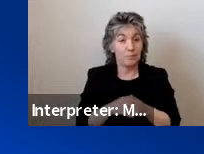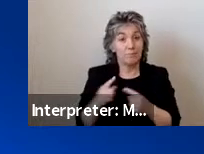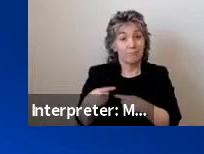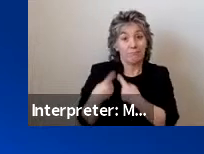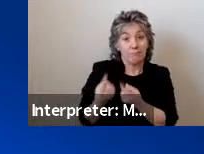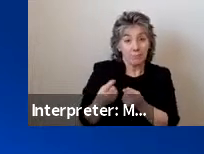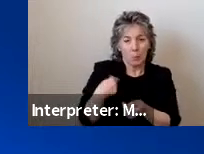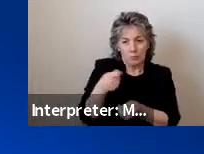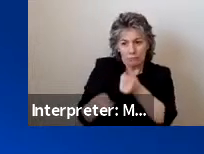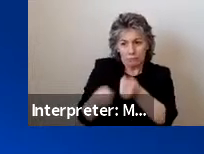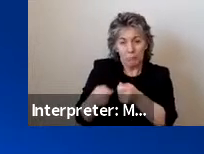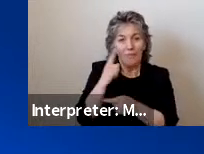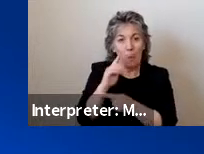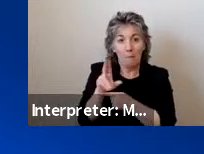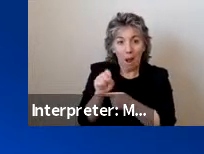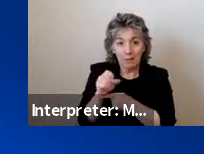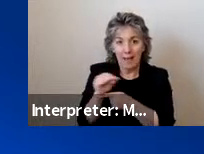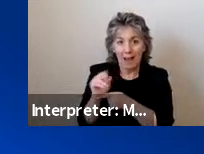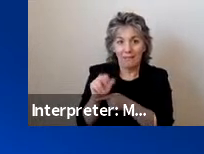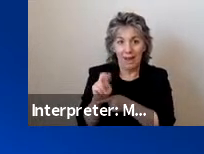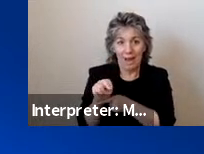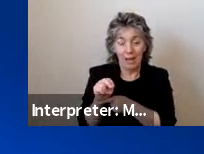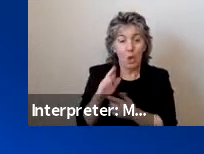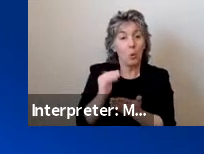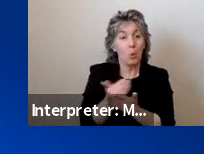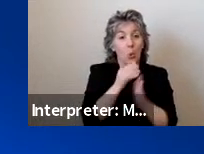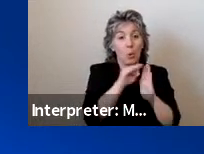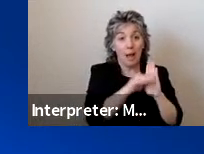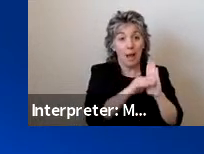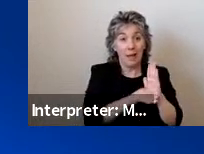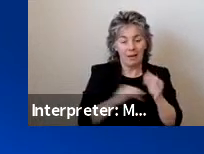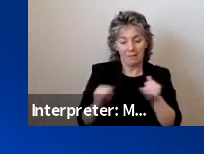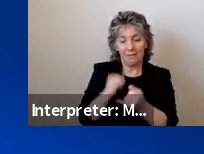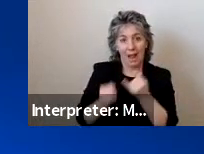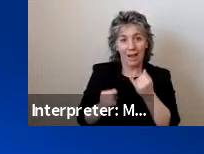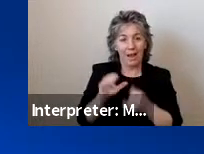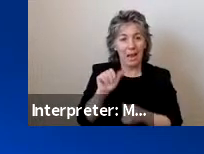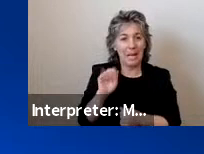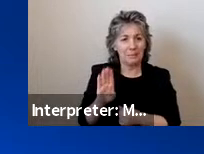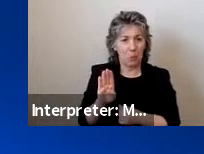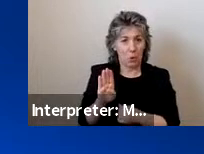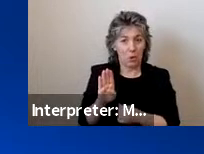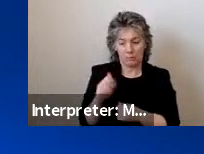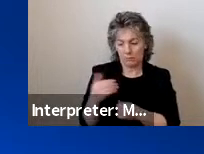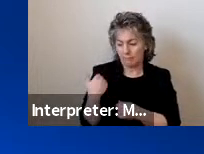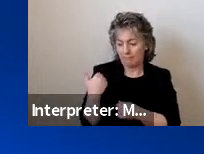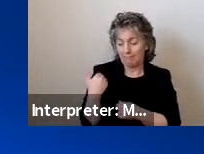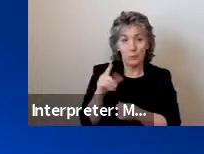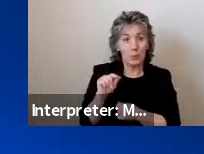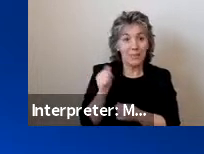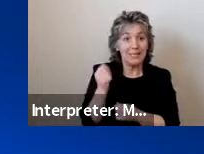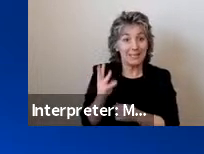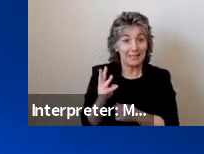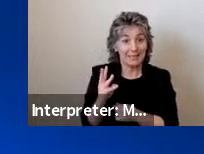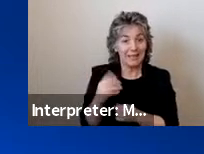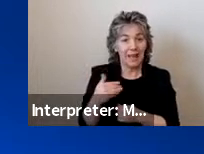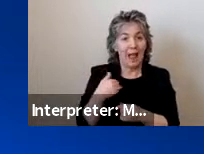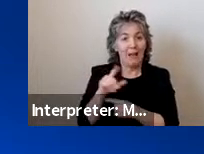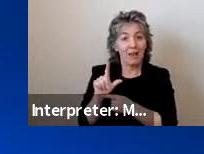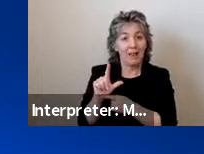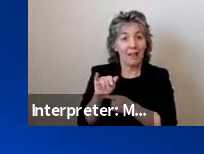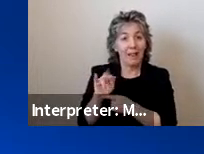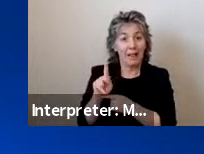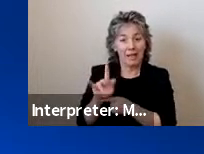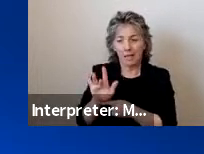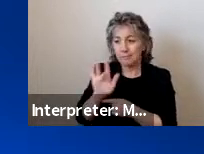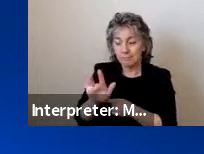guidelines for buses and vans. These updated guidelines were finalized by the Access Board in 2016, and links to this content can be found